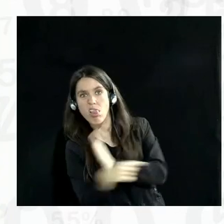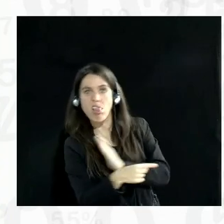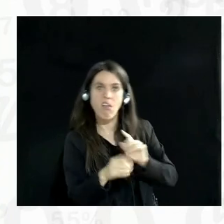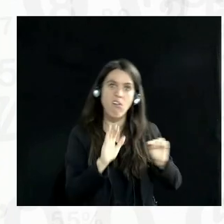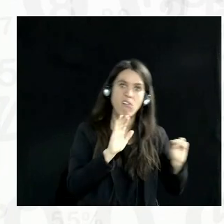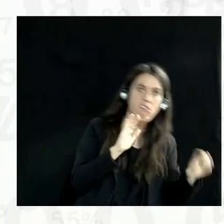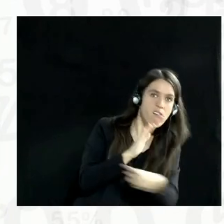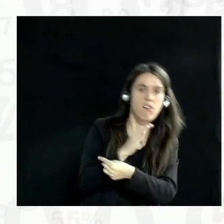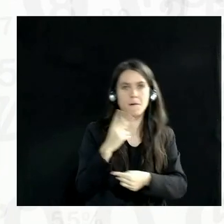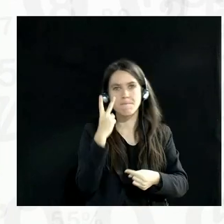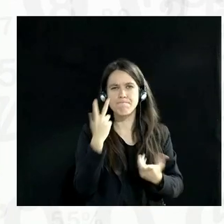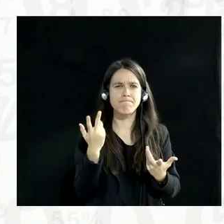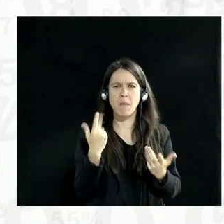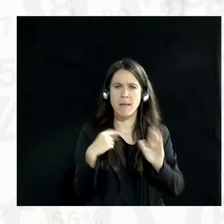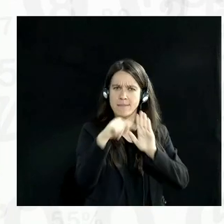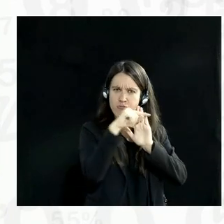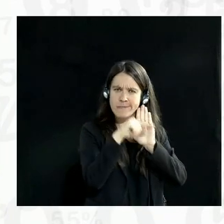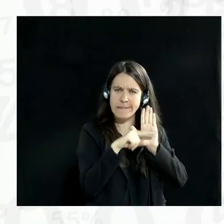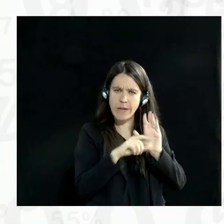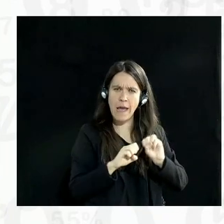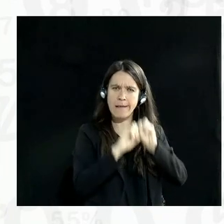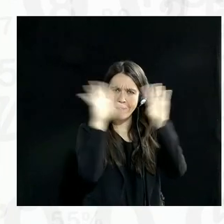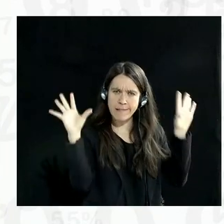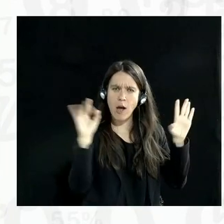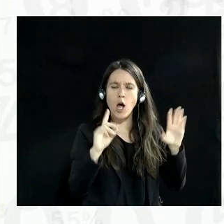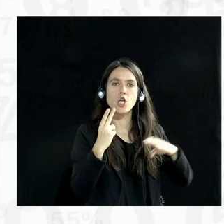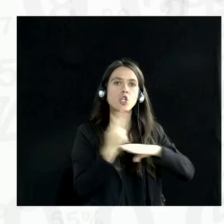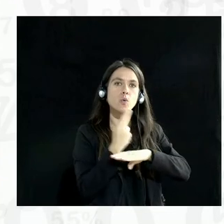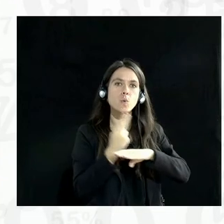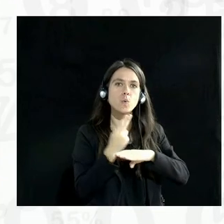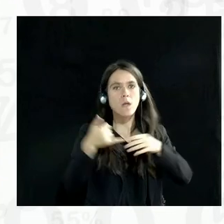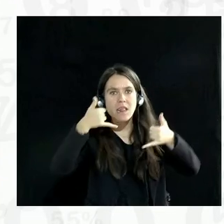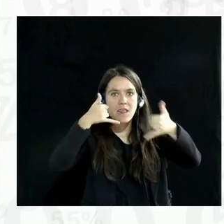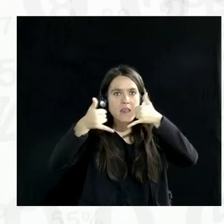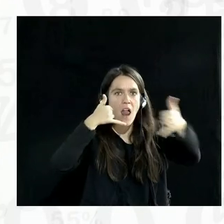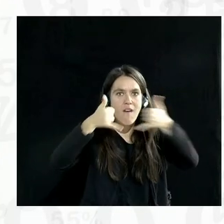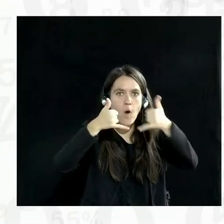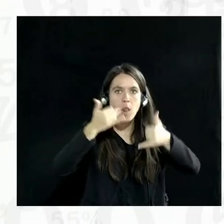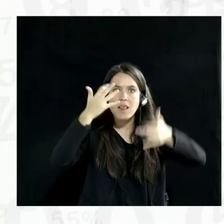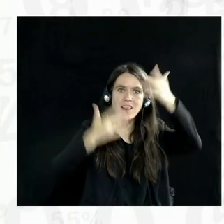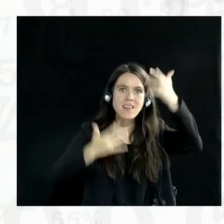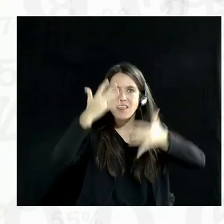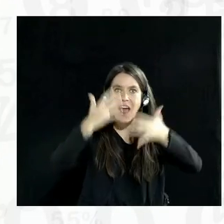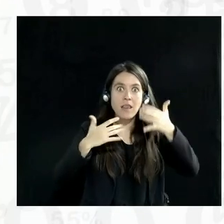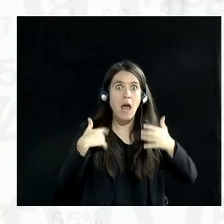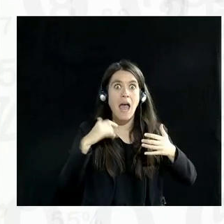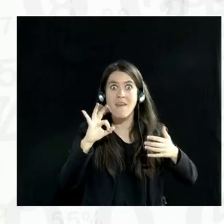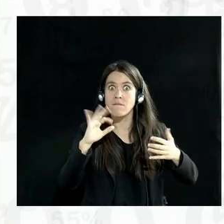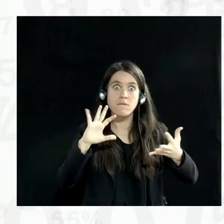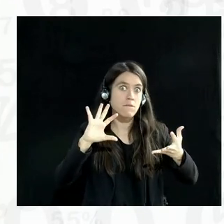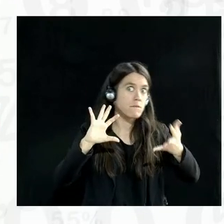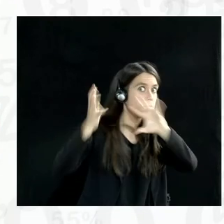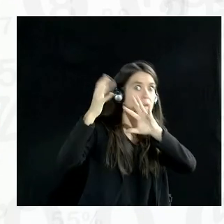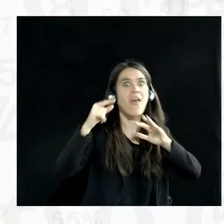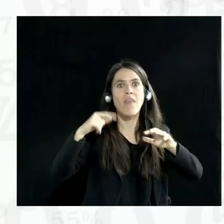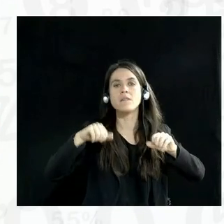-developed set of criteria for the use of aggregated telecommunications data in crisis response, which is why the